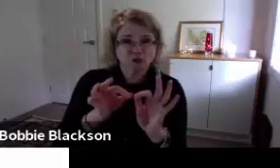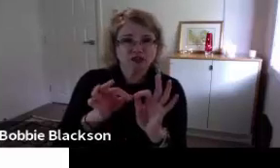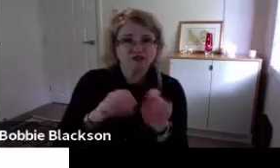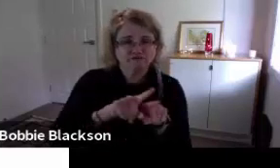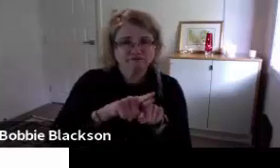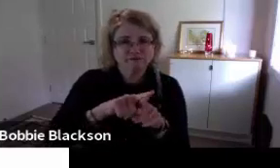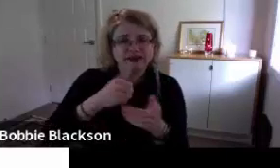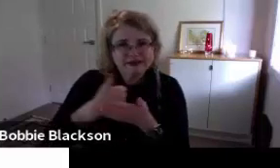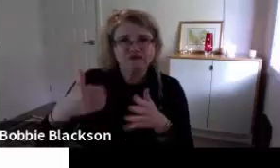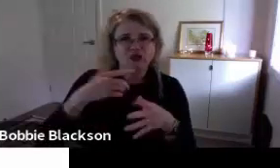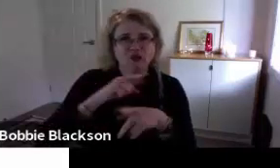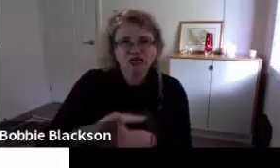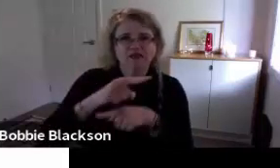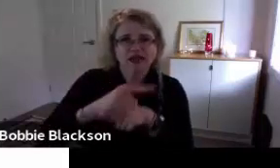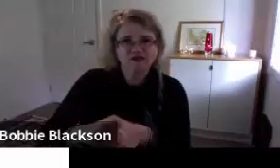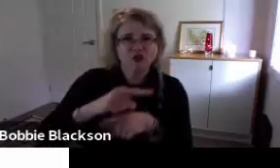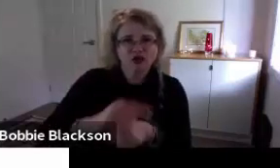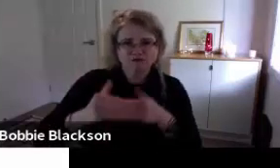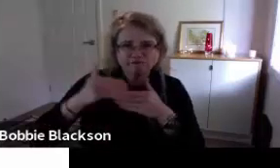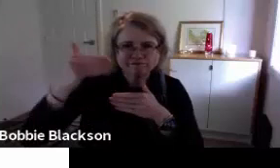And to book interpreters.